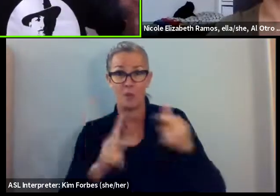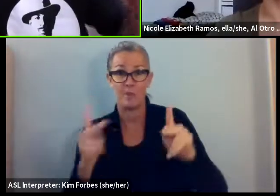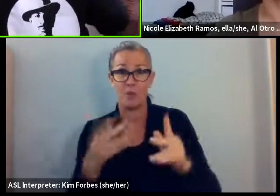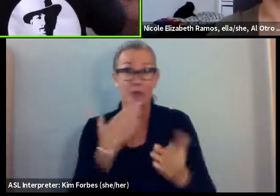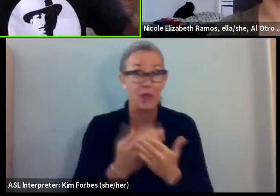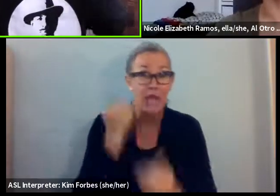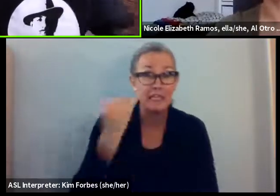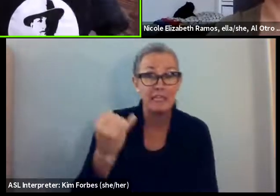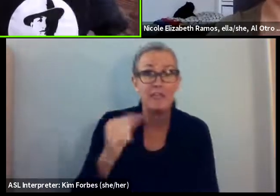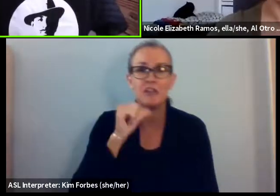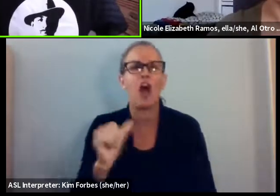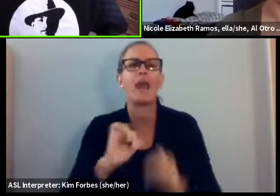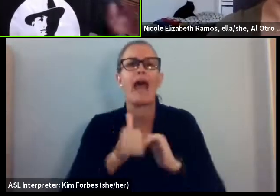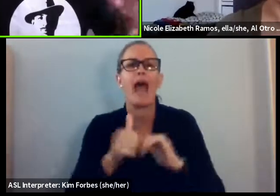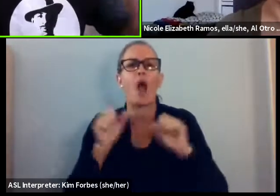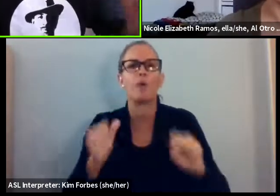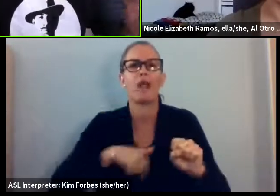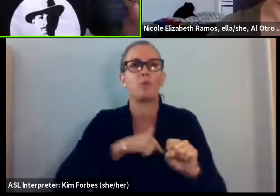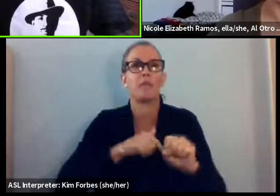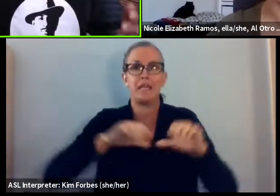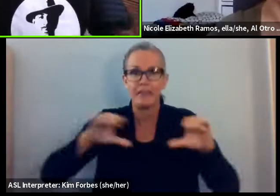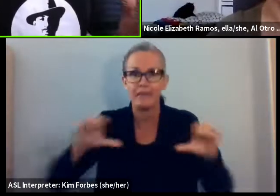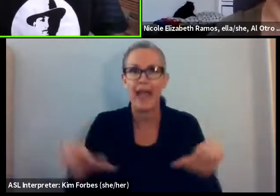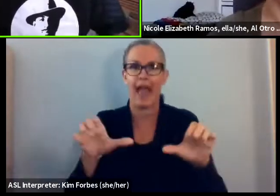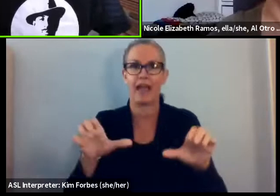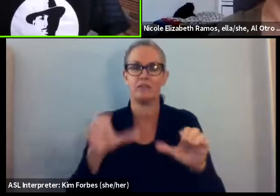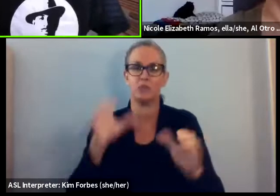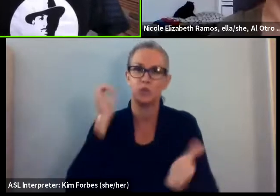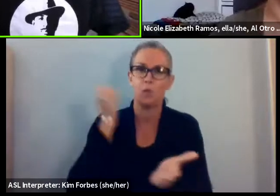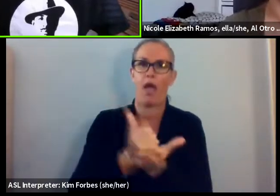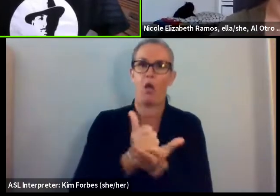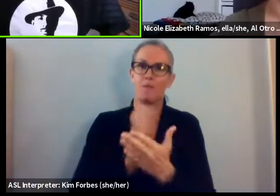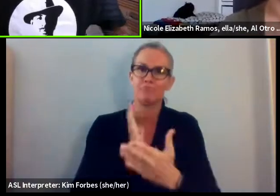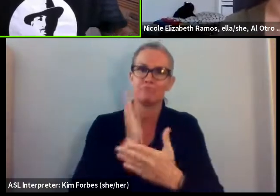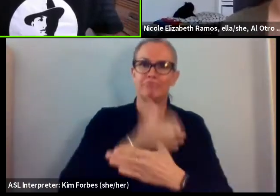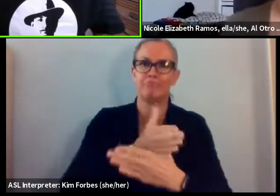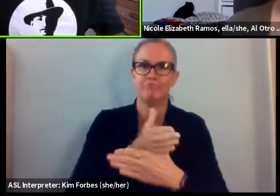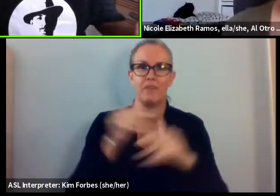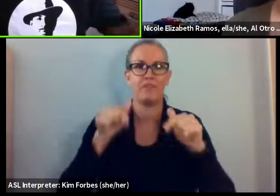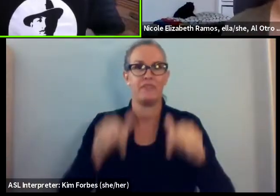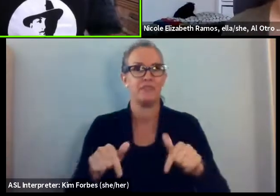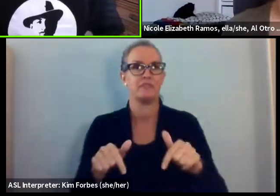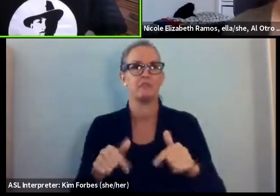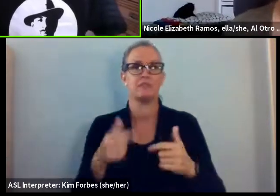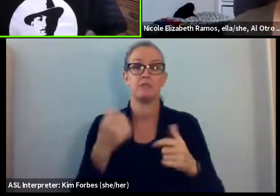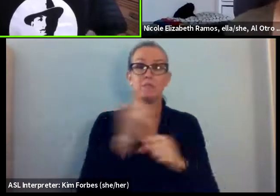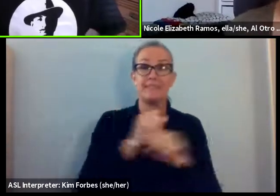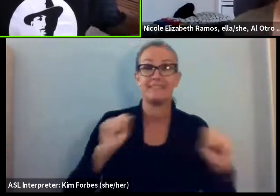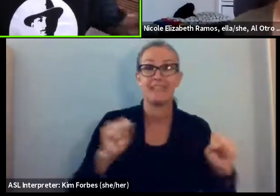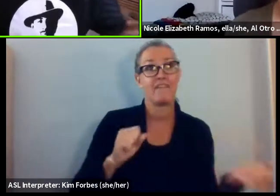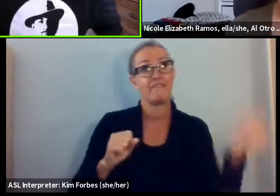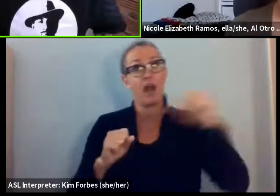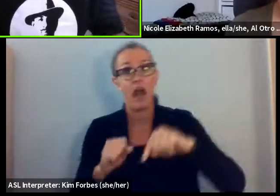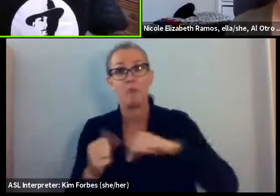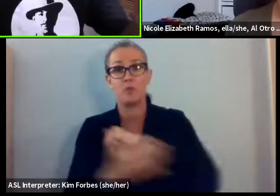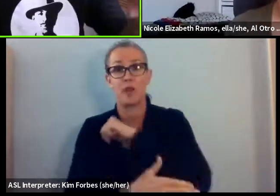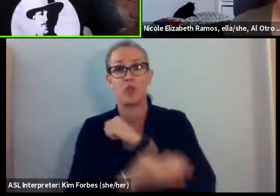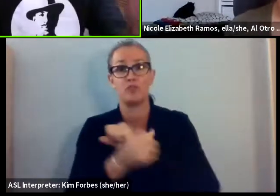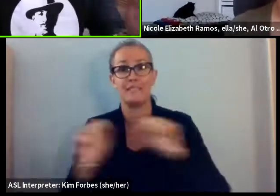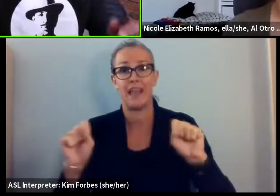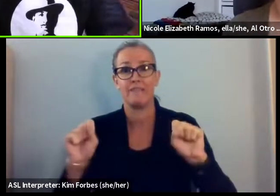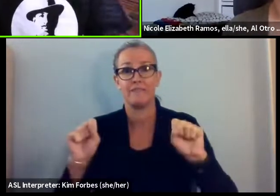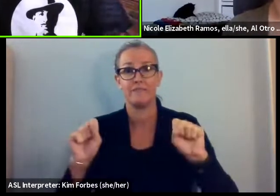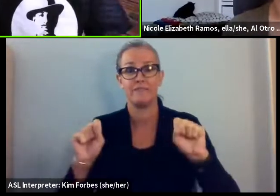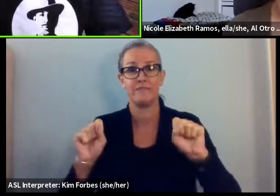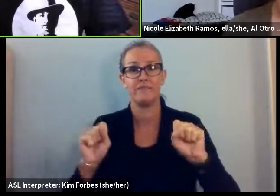is what's a good way for people to actually take direct action to help people be safer, get in the country safer, get across borders safer? What,